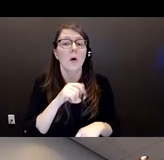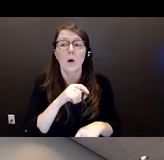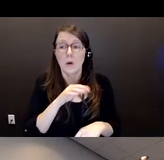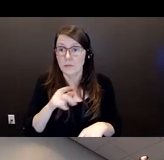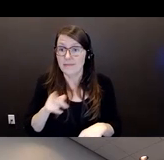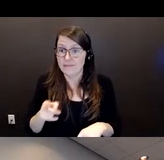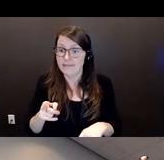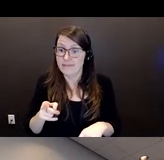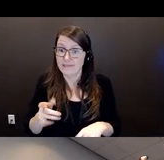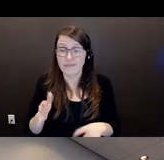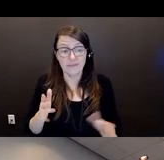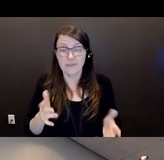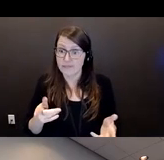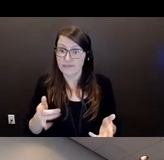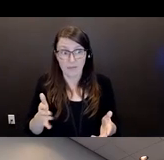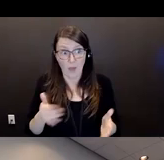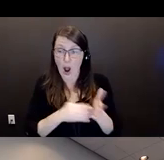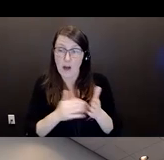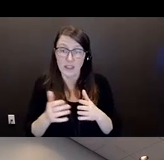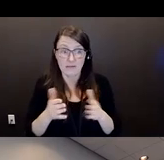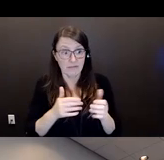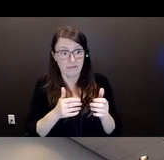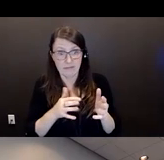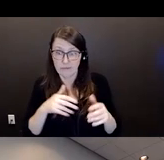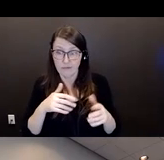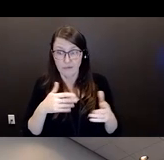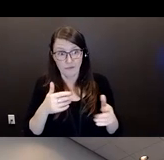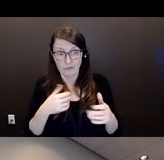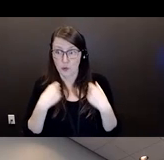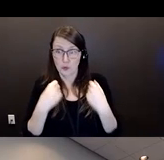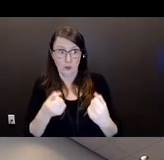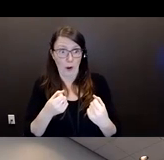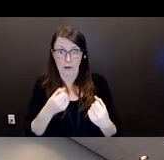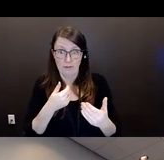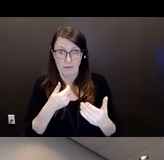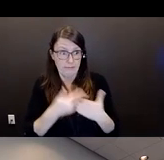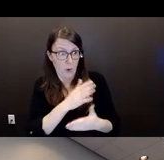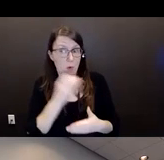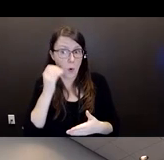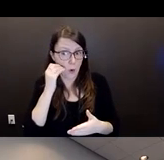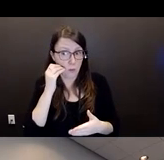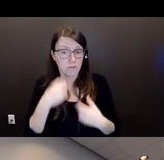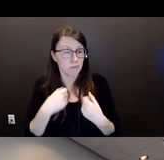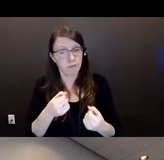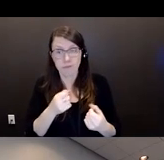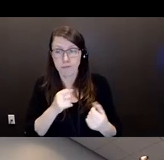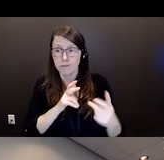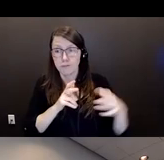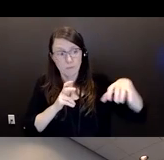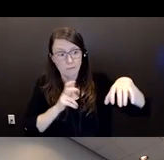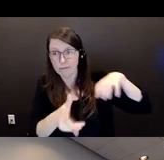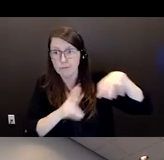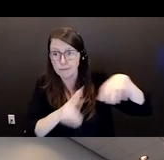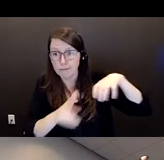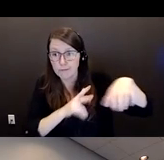would have been right past her home. And Ethel said in that interview, which I will never forget to this day, she said, he came knocking on my